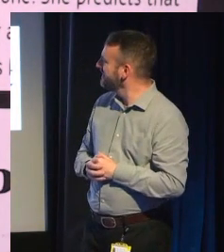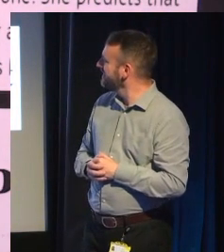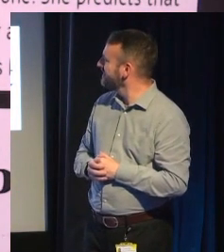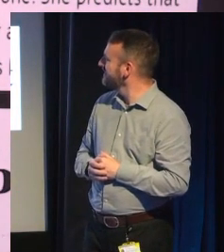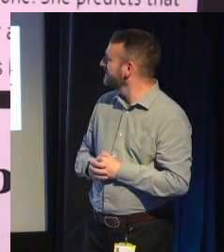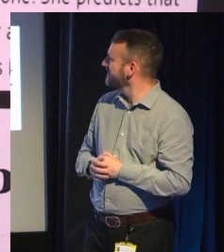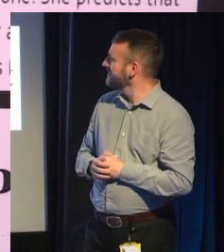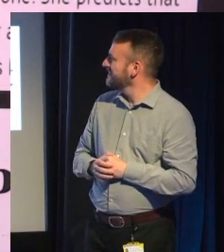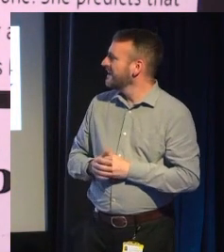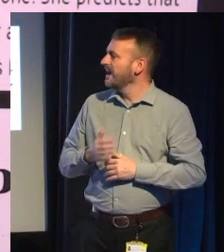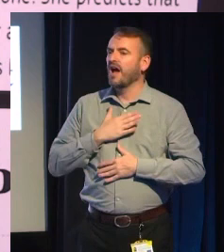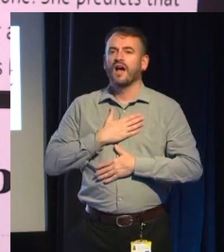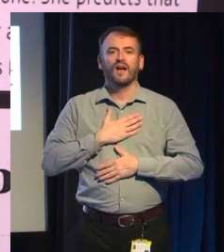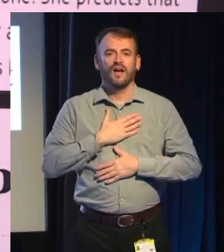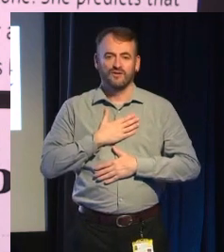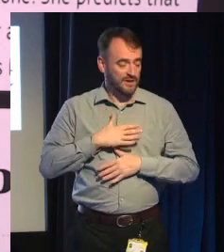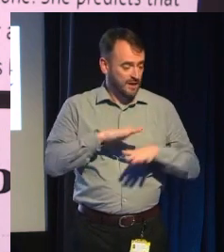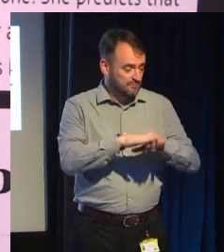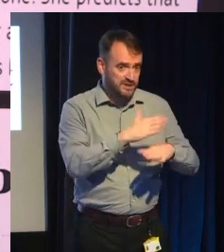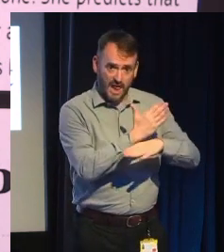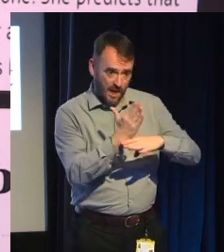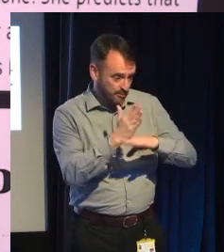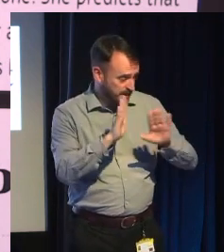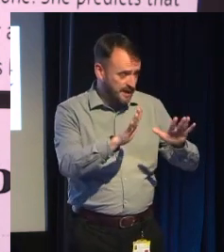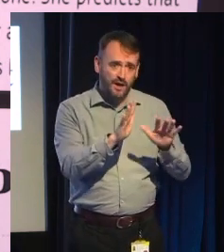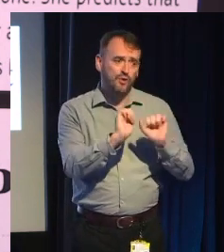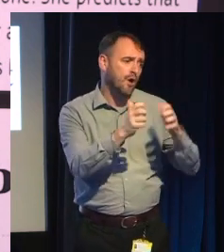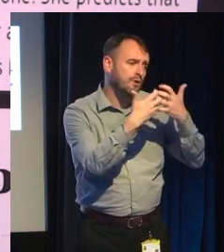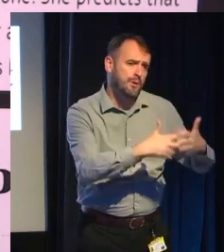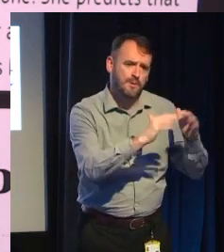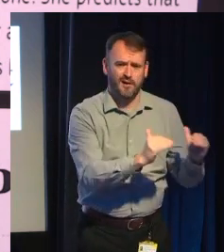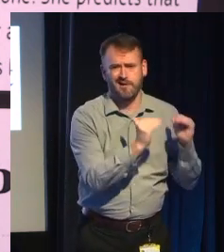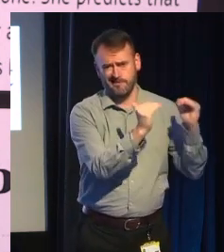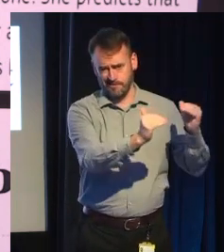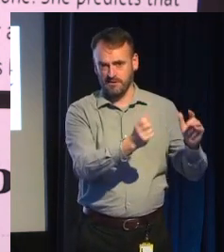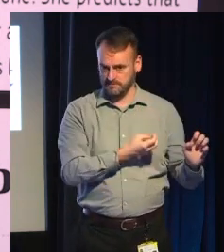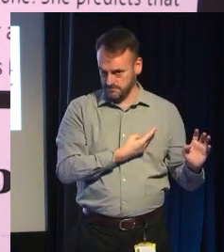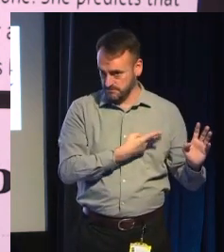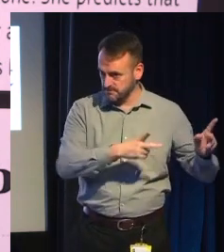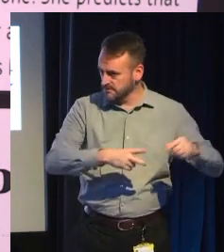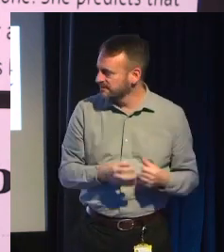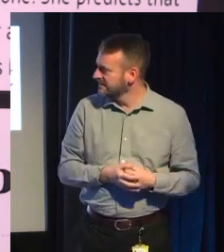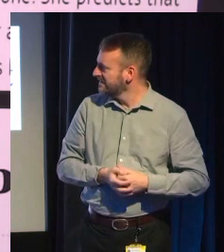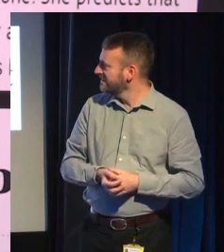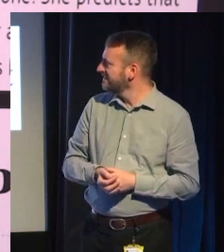sorry, British Library, you've got fantastic gear and everything. I'm really happy to be here. Let's have some more water.